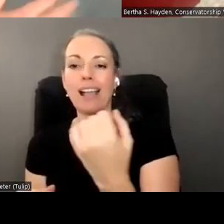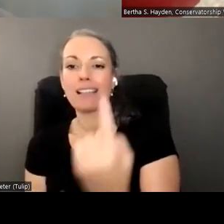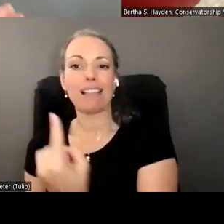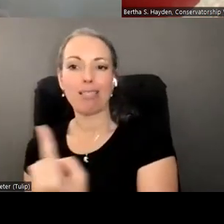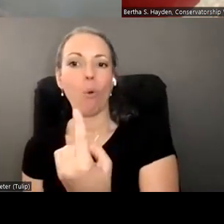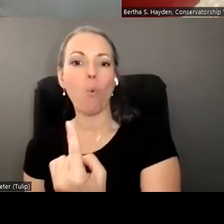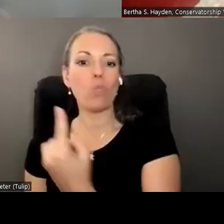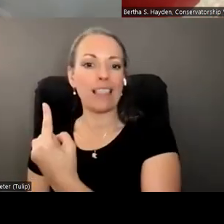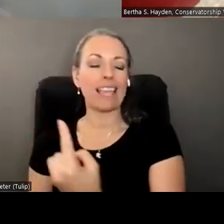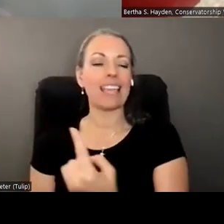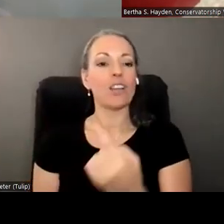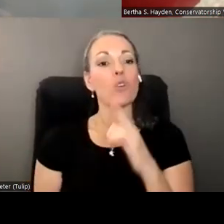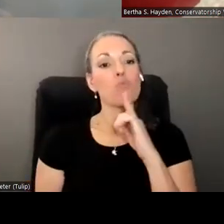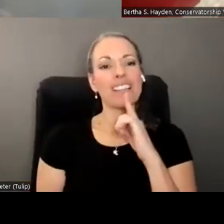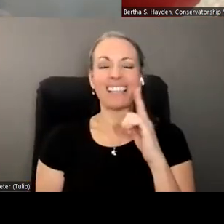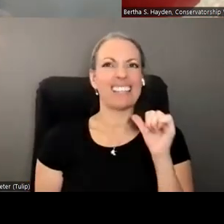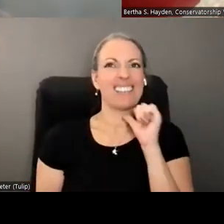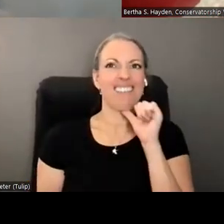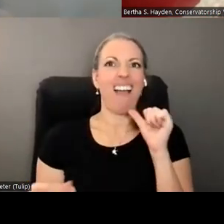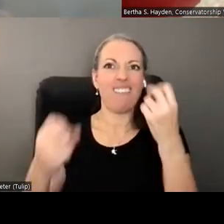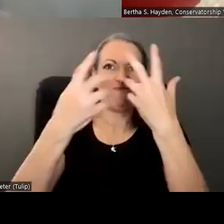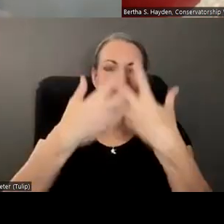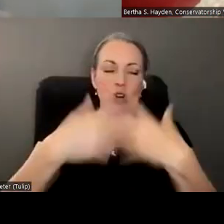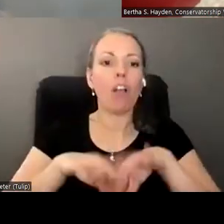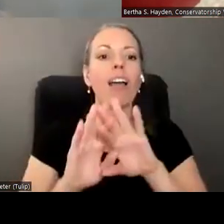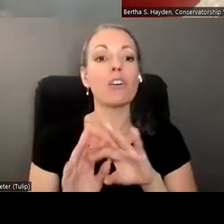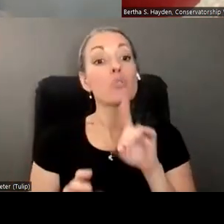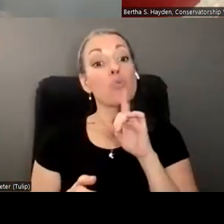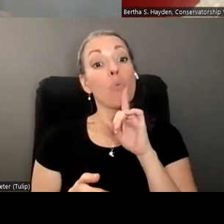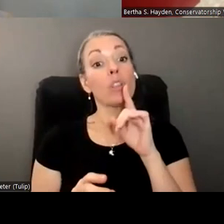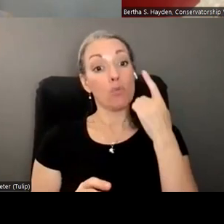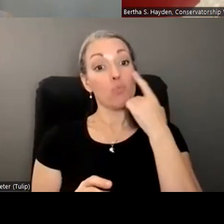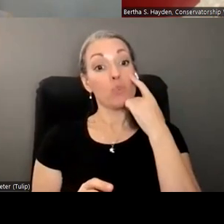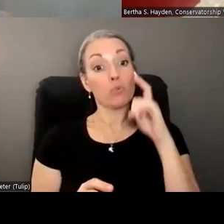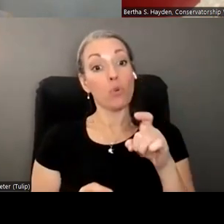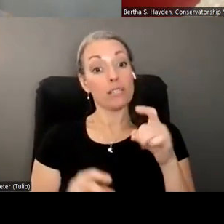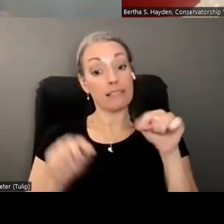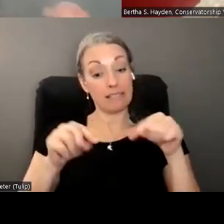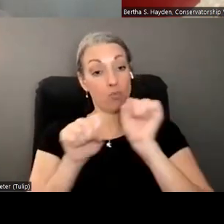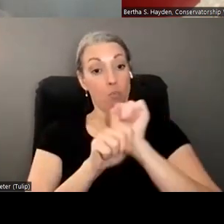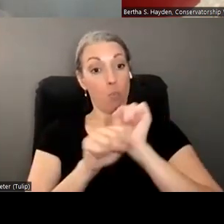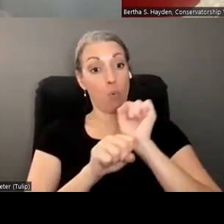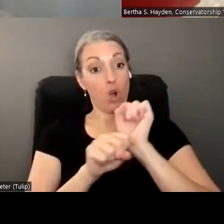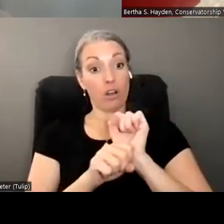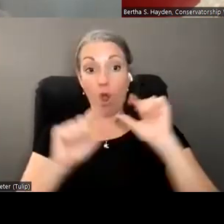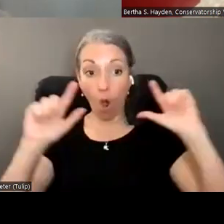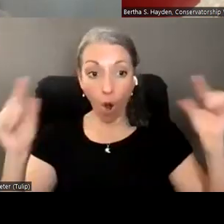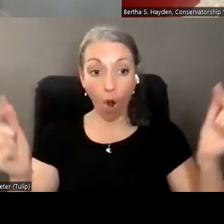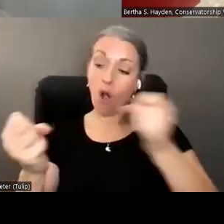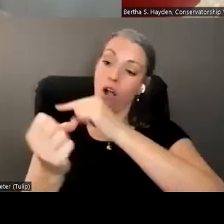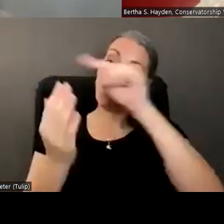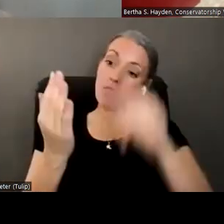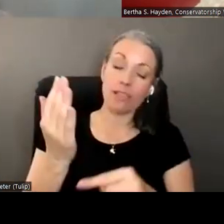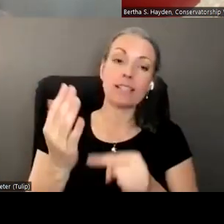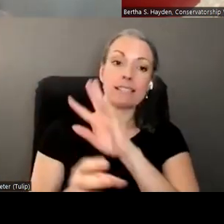those solutions might be for not and so you know we have really come to realize in this work that all of these things need to